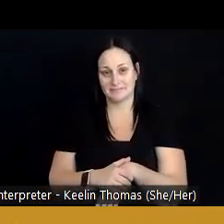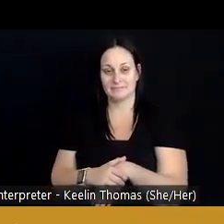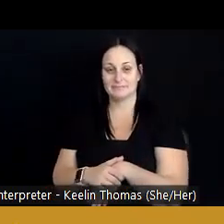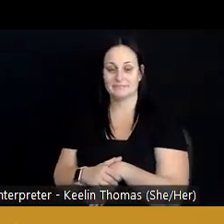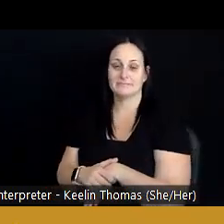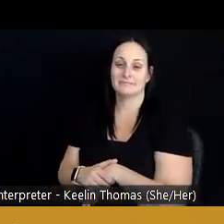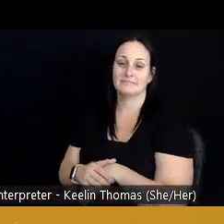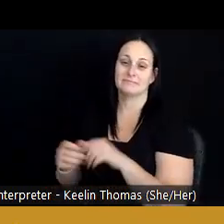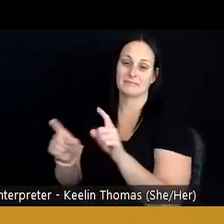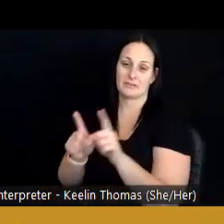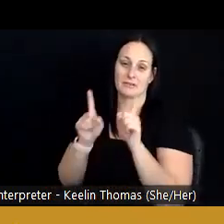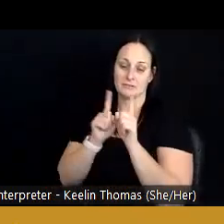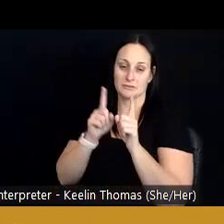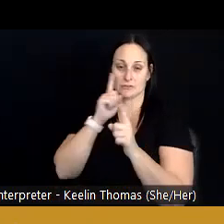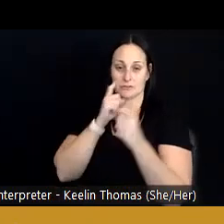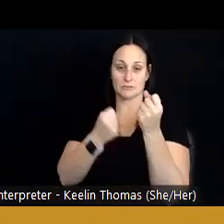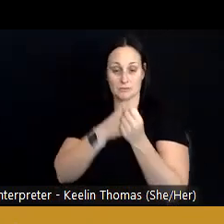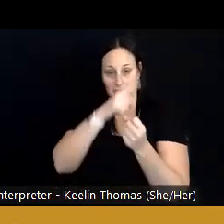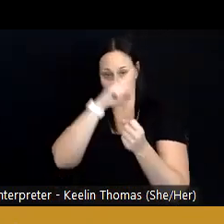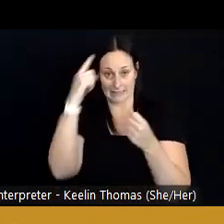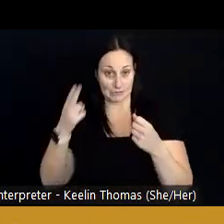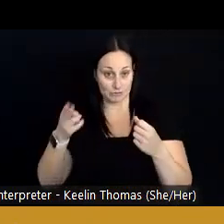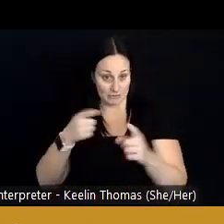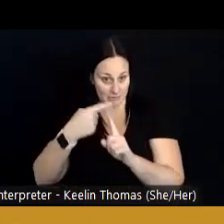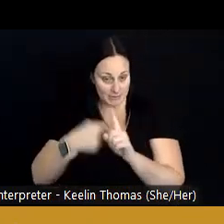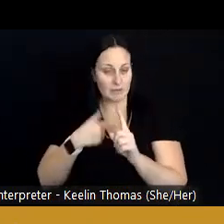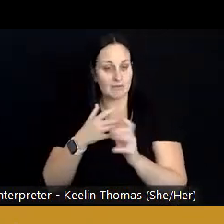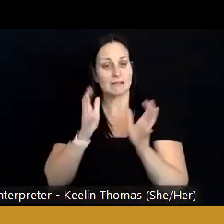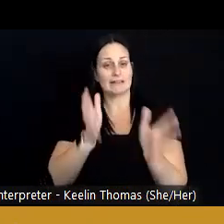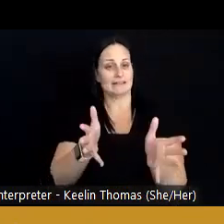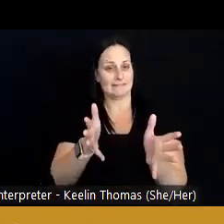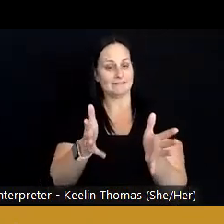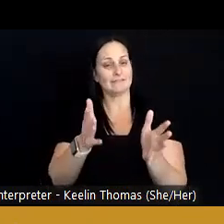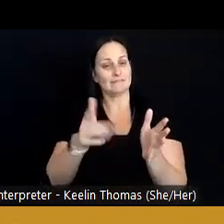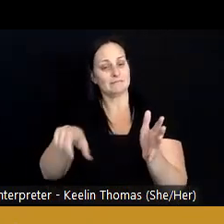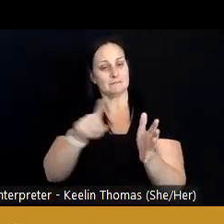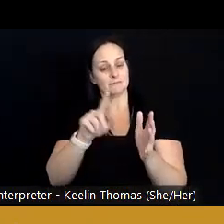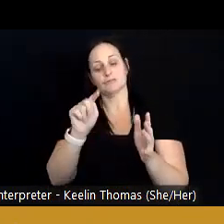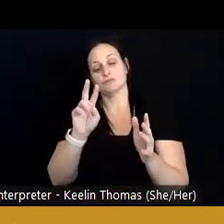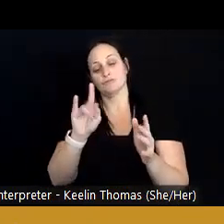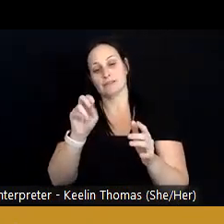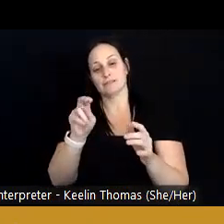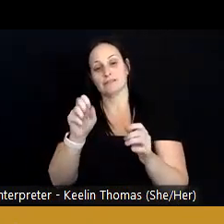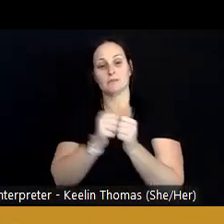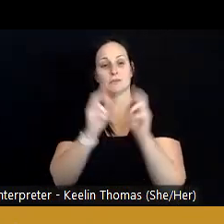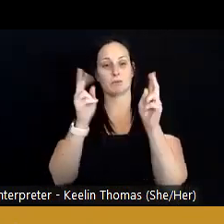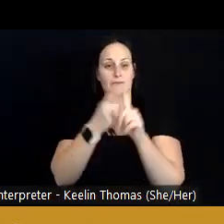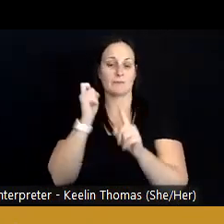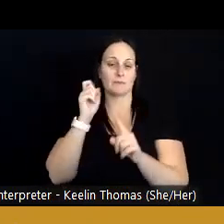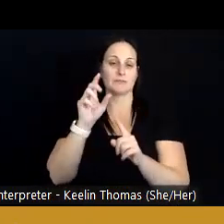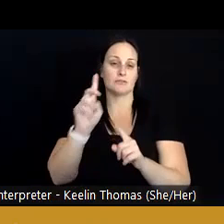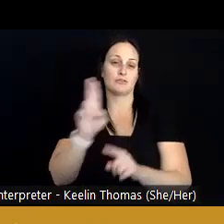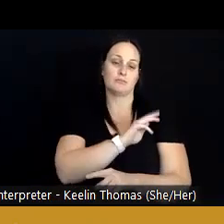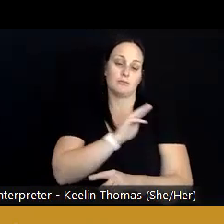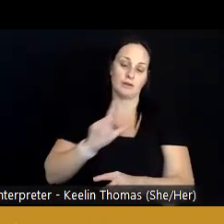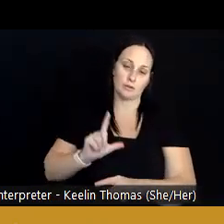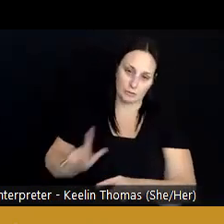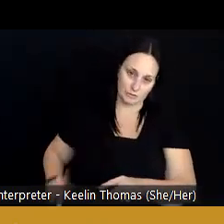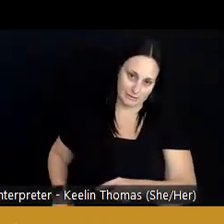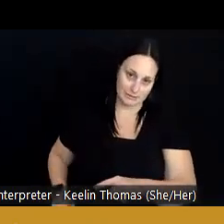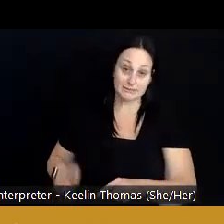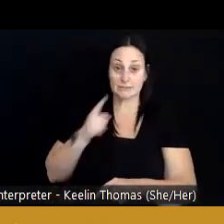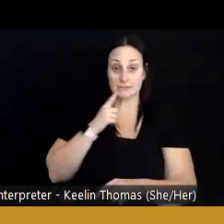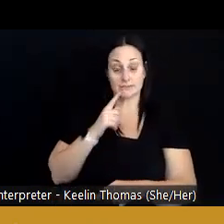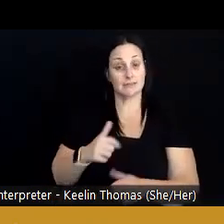I'd also, in support of Black History Month, like to leave you with this quote from Dr. Martin Luther King, who says,